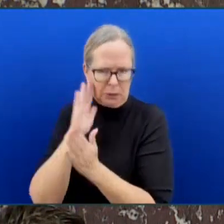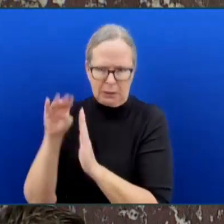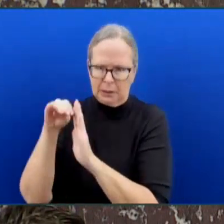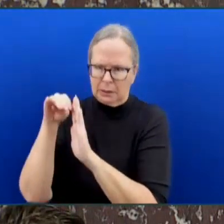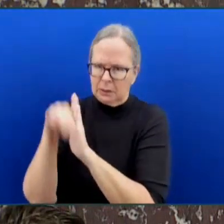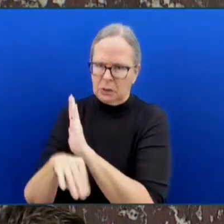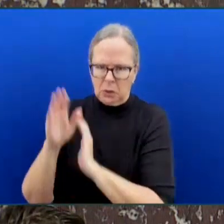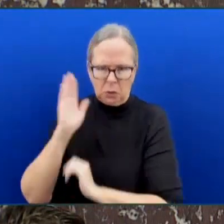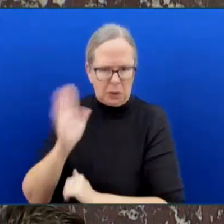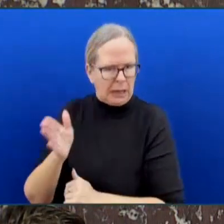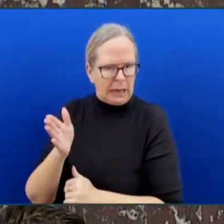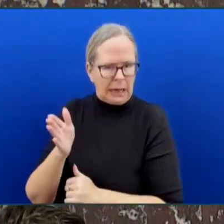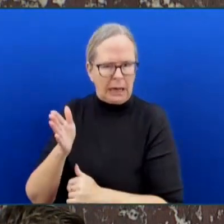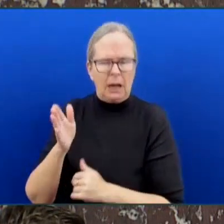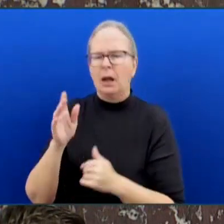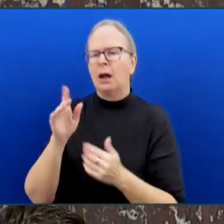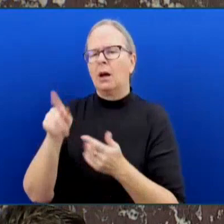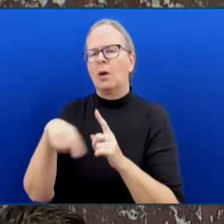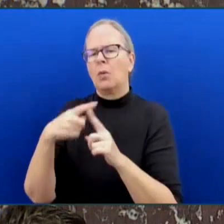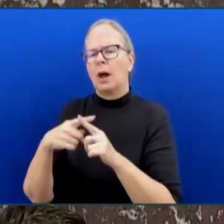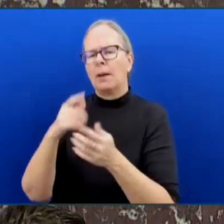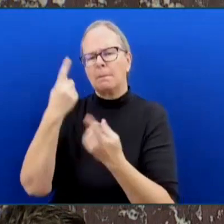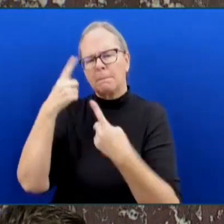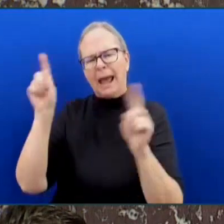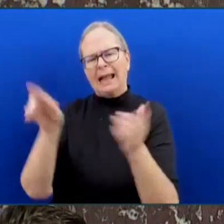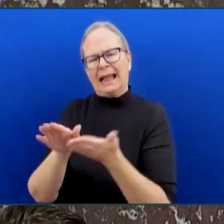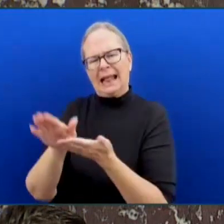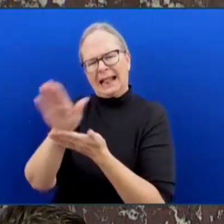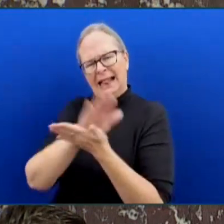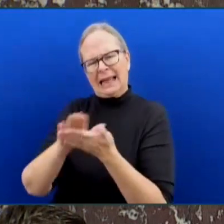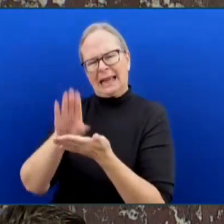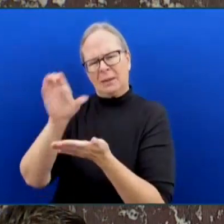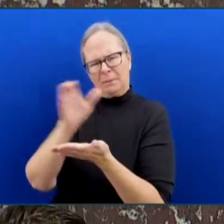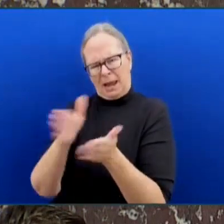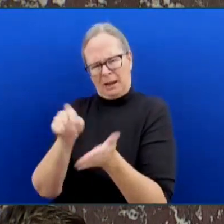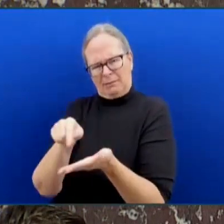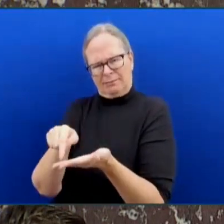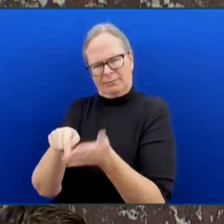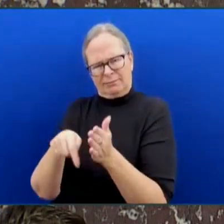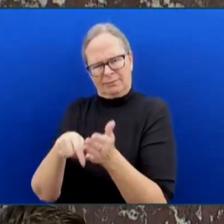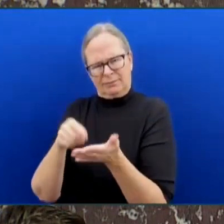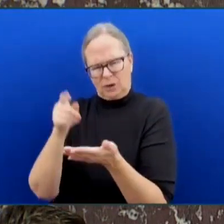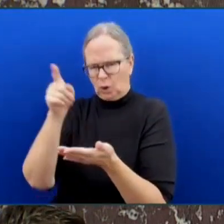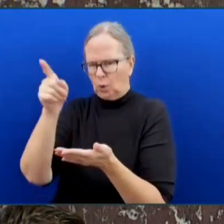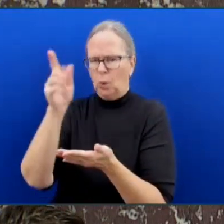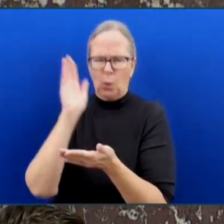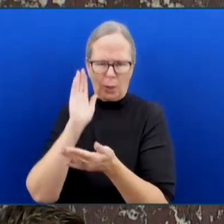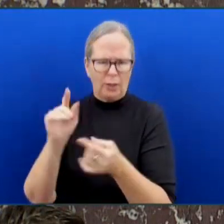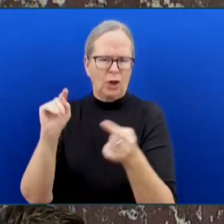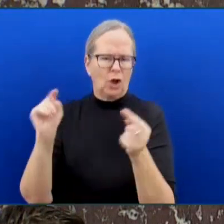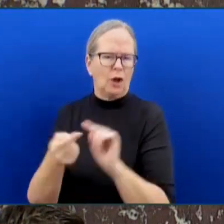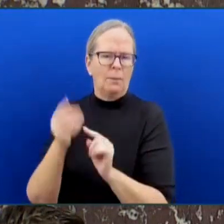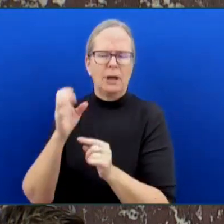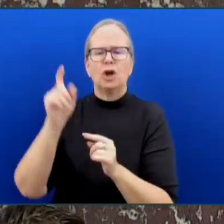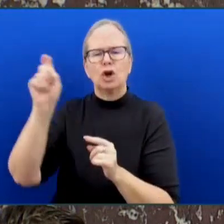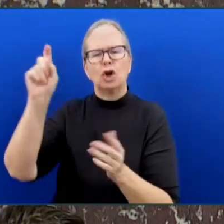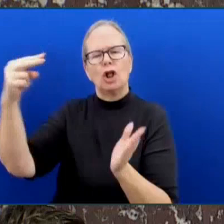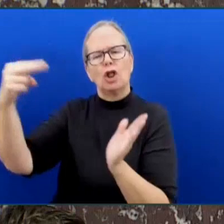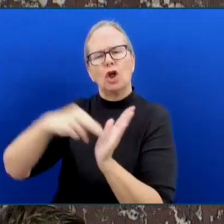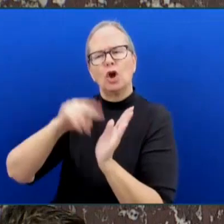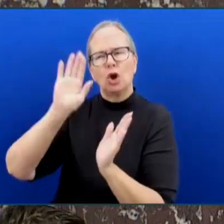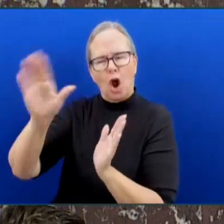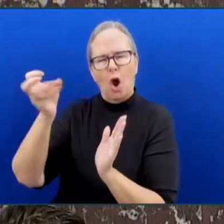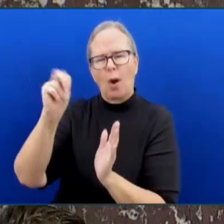plan, and perhaps the jobs minister should read their own government documents about the damage that that plan is going to do to the BC